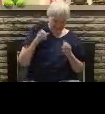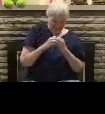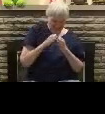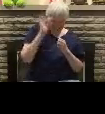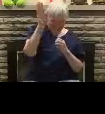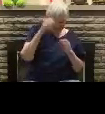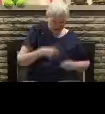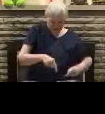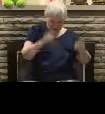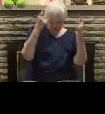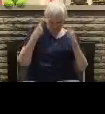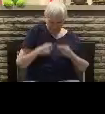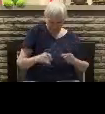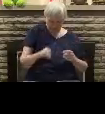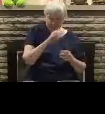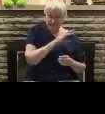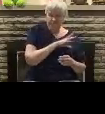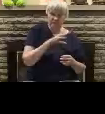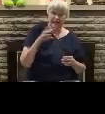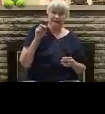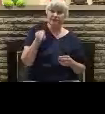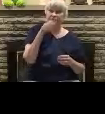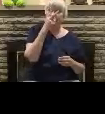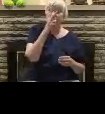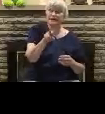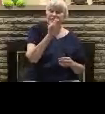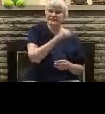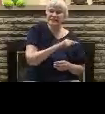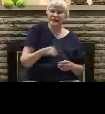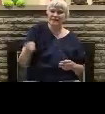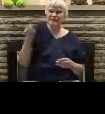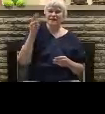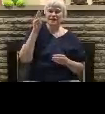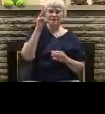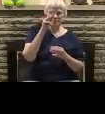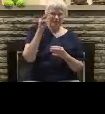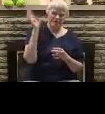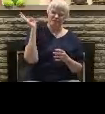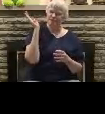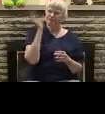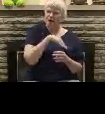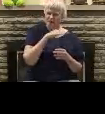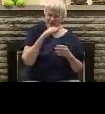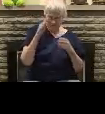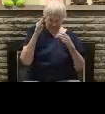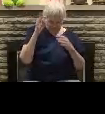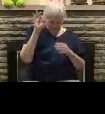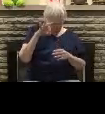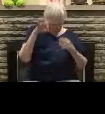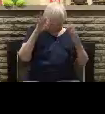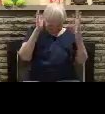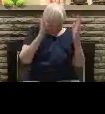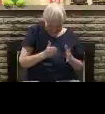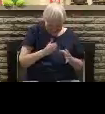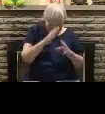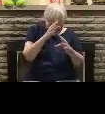working of Satan with all powers and signs and lying wonders. That's why I tell you you see these signs and wonders ministries with all these fake preachers and everything that's just